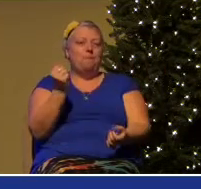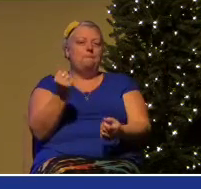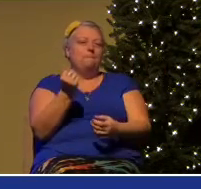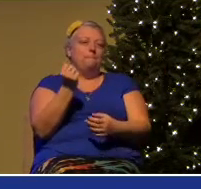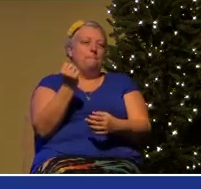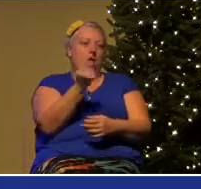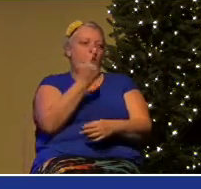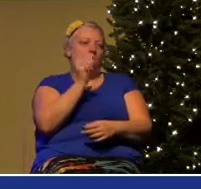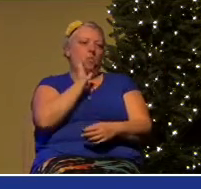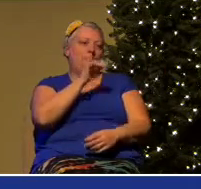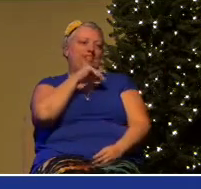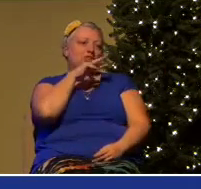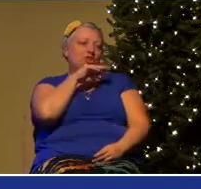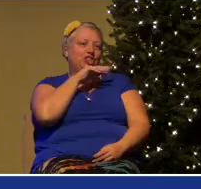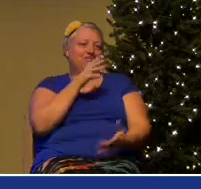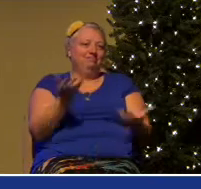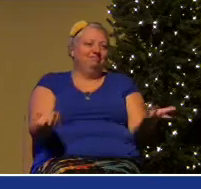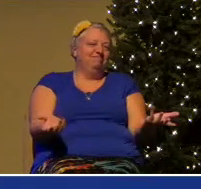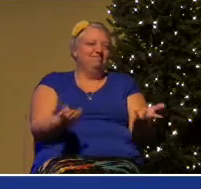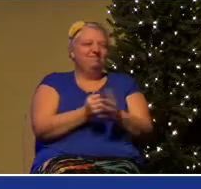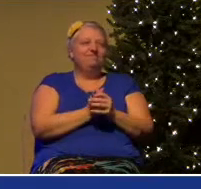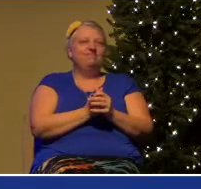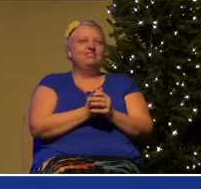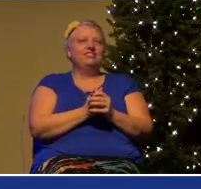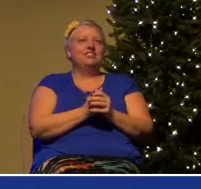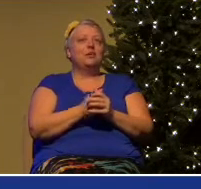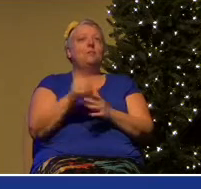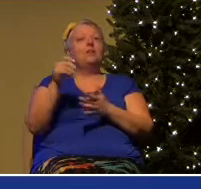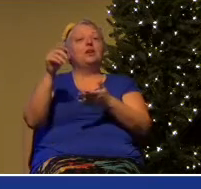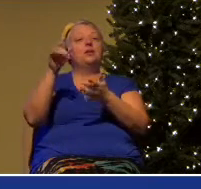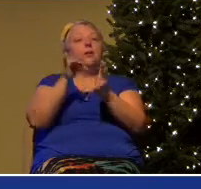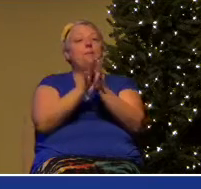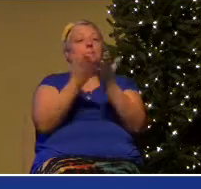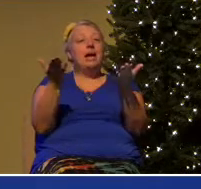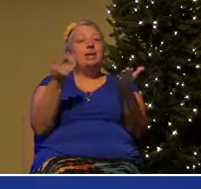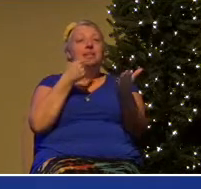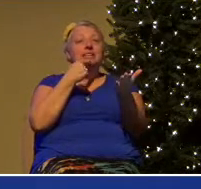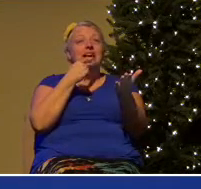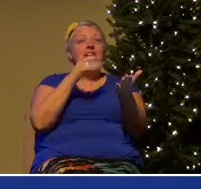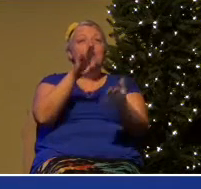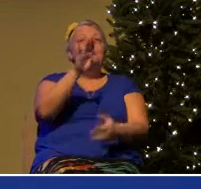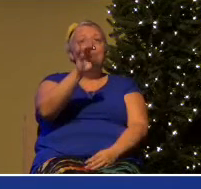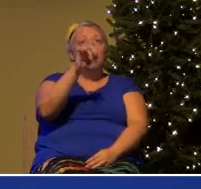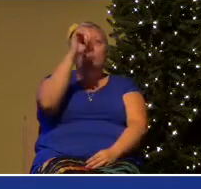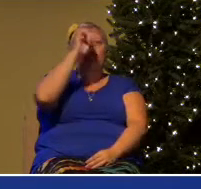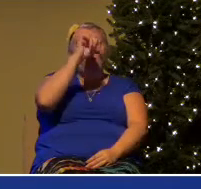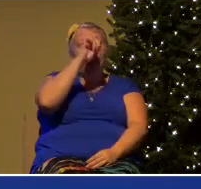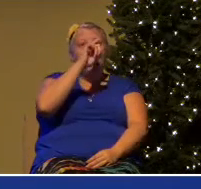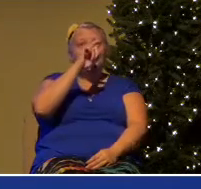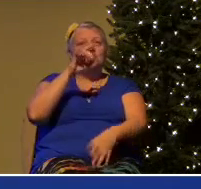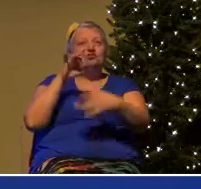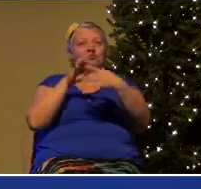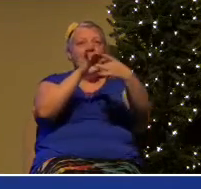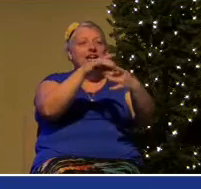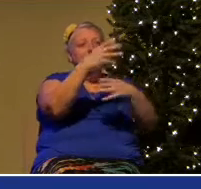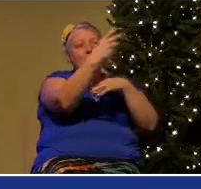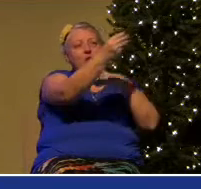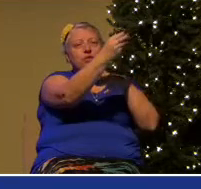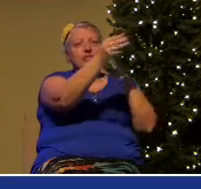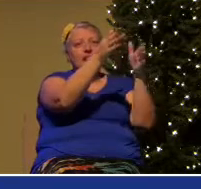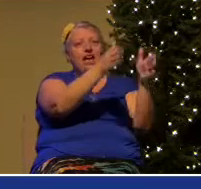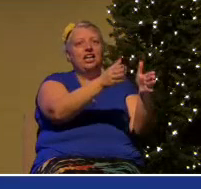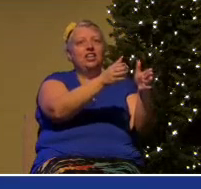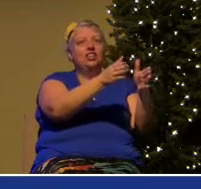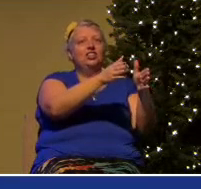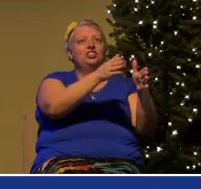Be wise in the way that you act towards outsiders. Make the most of every opportunity. Let your conversation